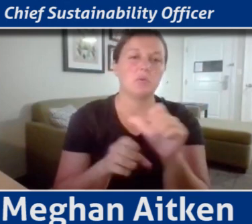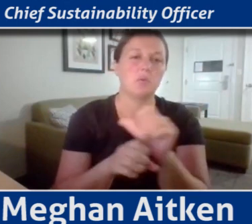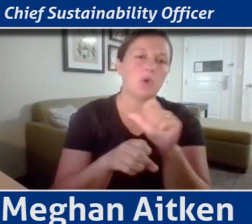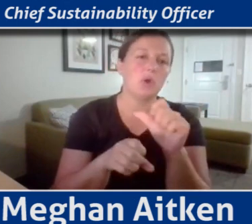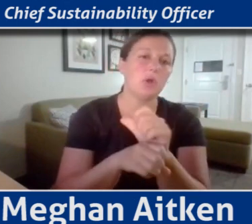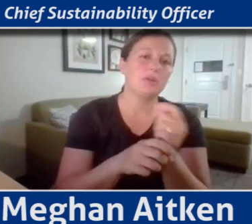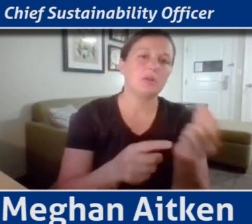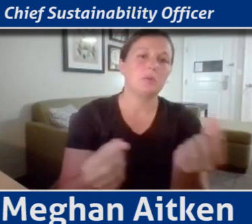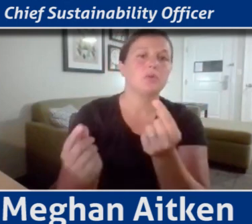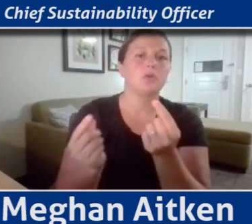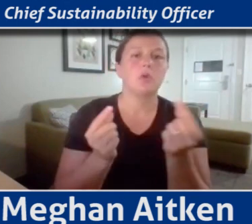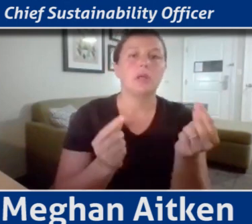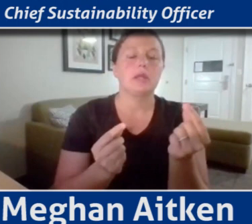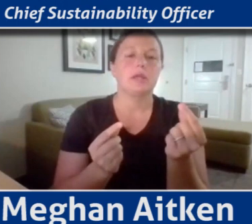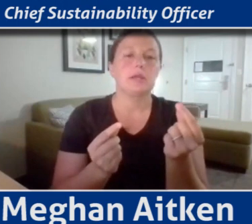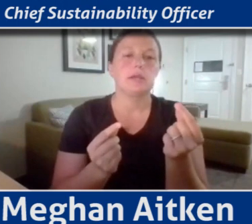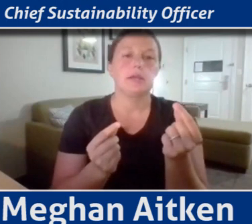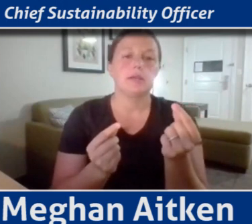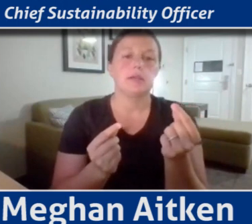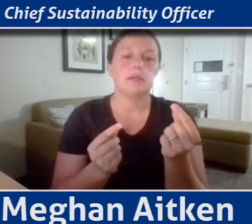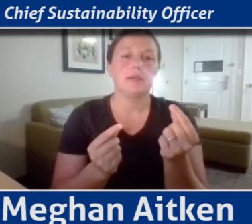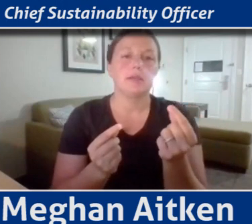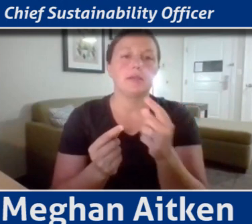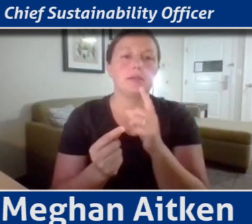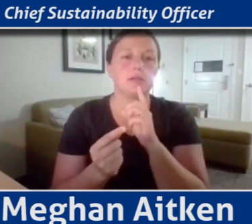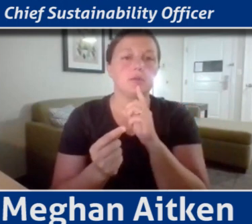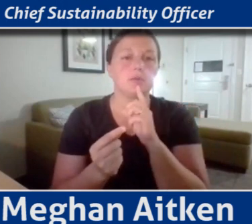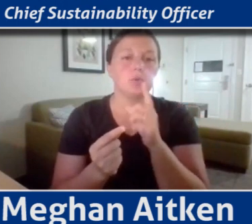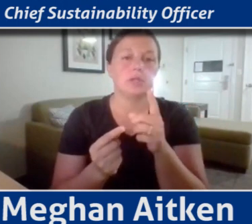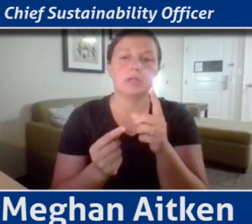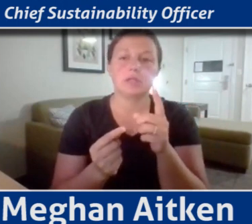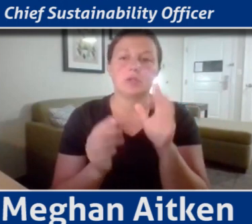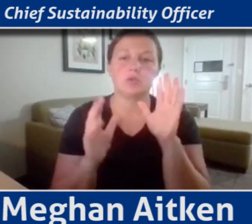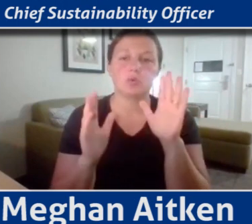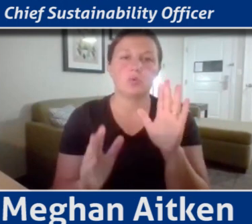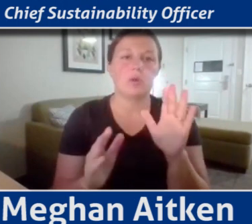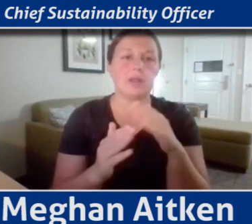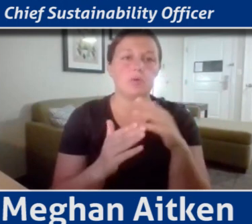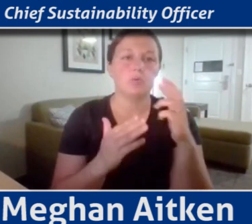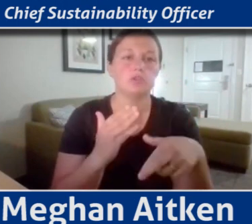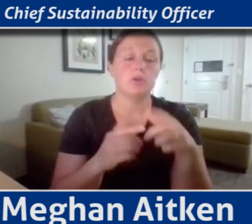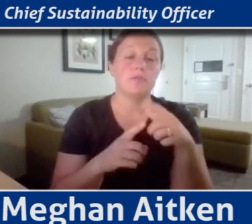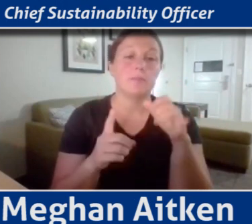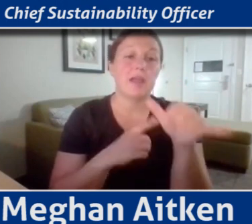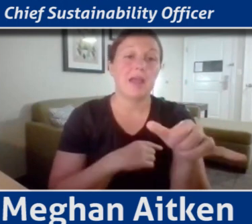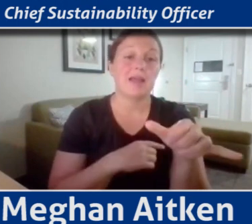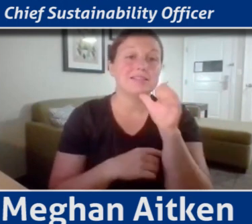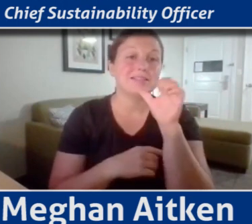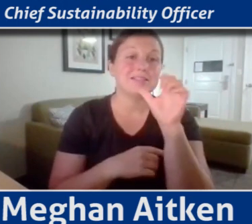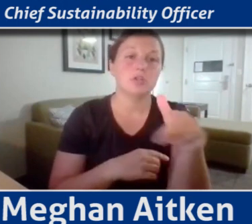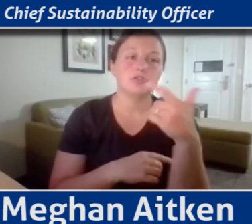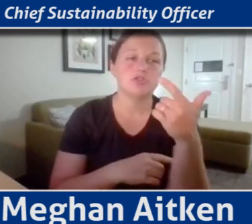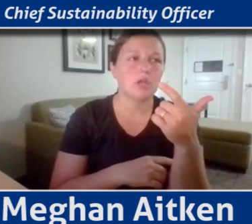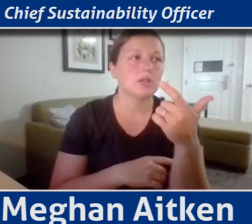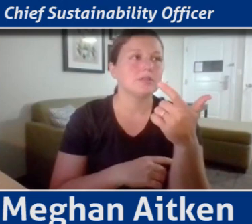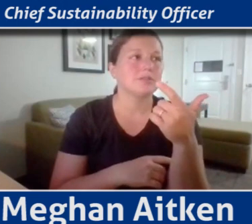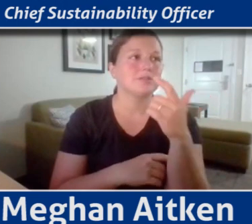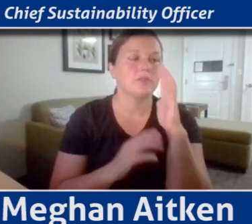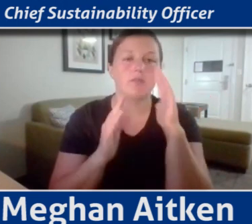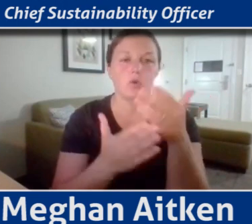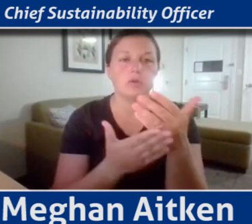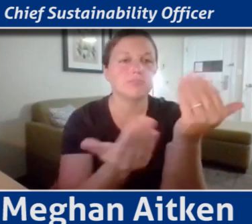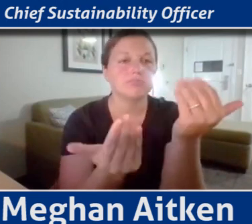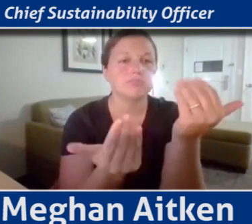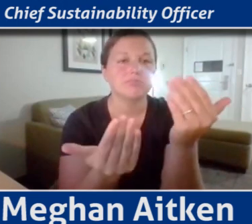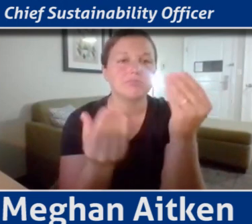the great benefits of that exercise is it's not just about soliciting that information for the review. It's